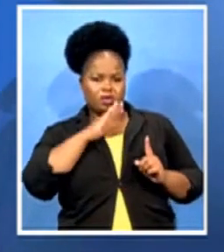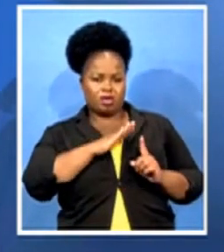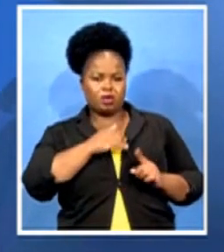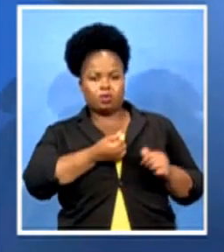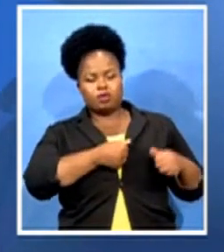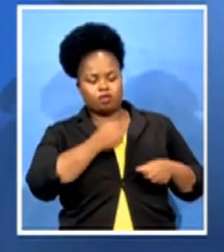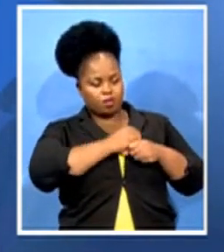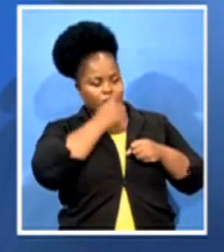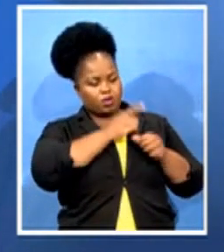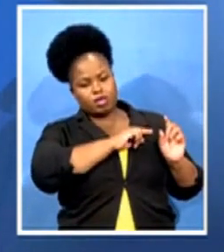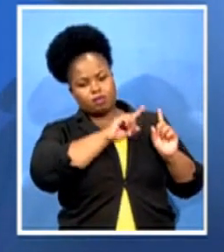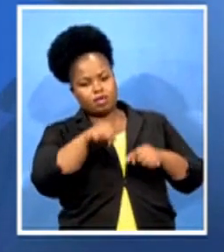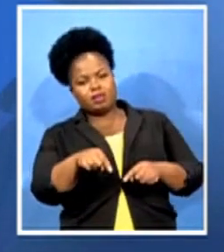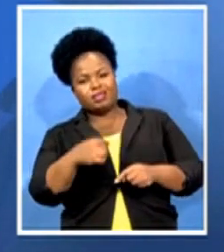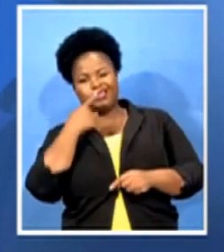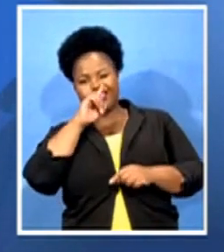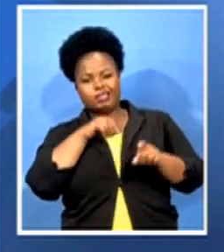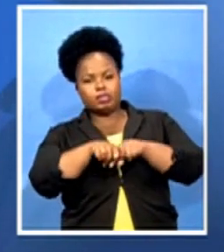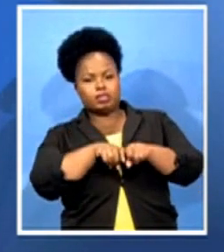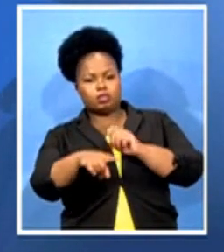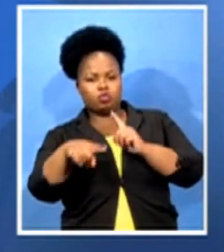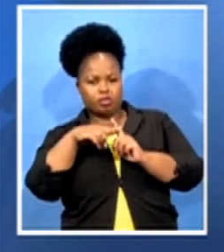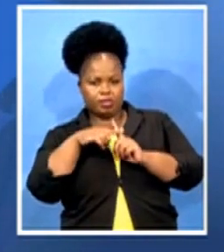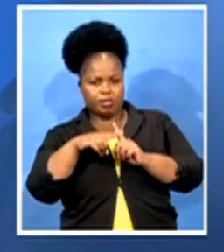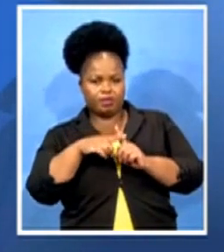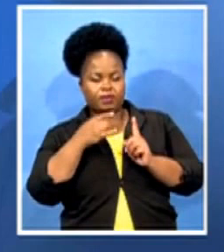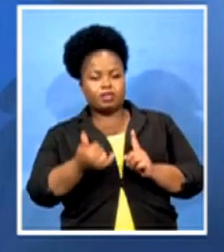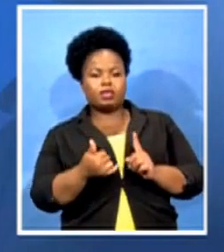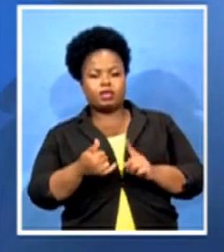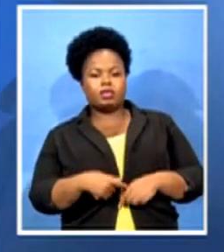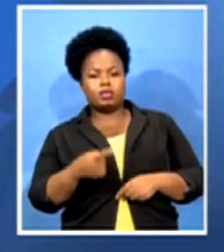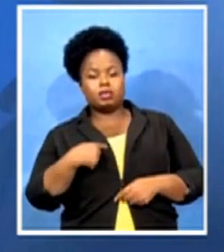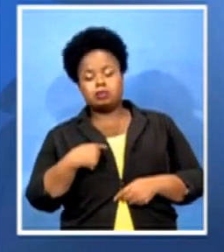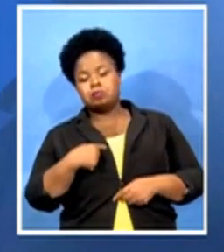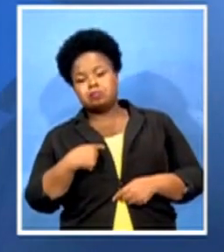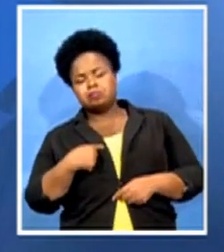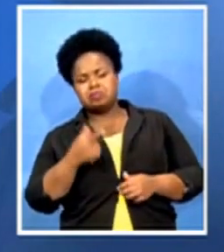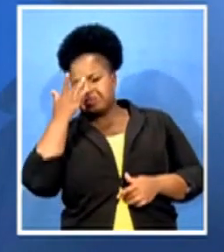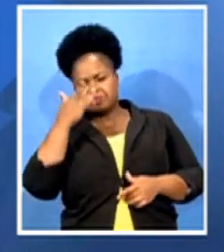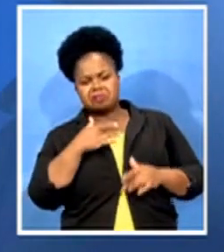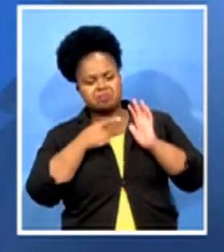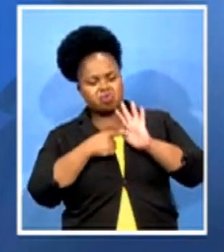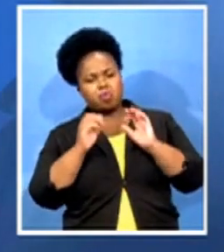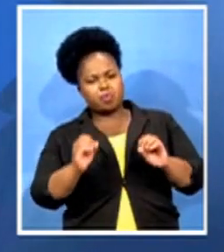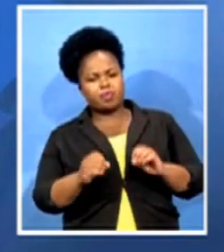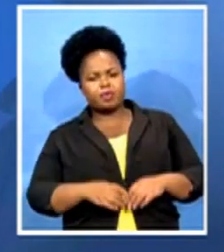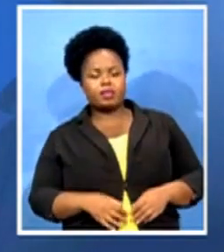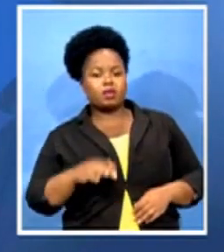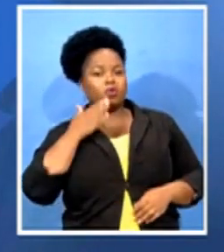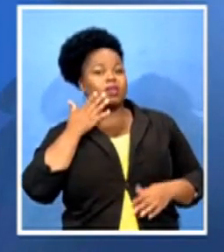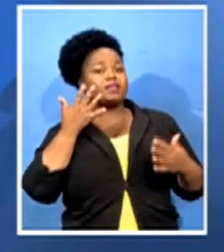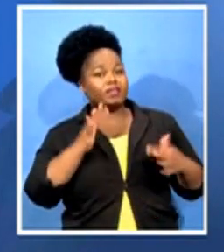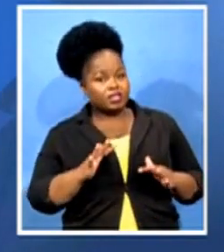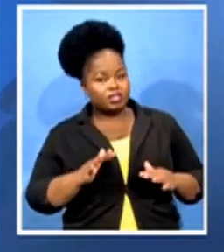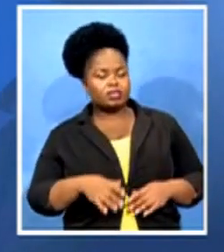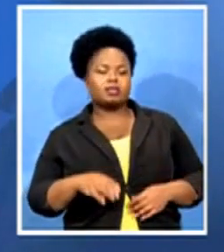positive, was asymptomatic. But after testing positive, we then did the whole family